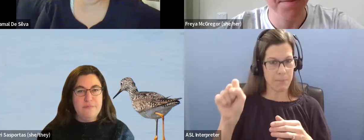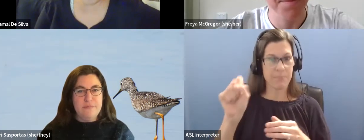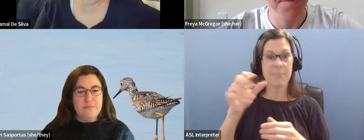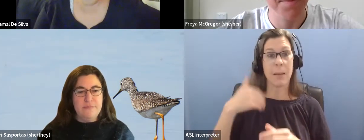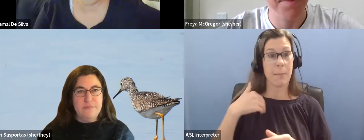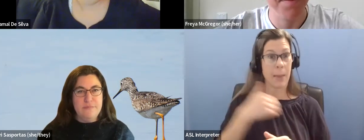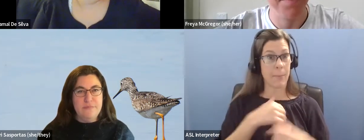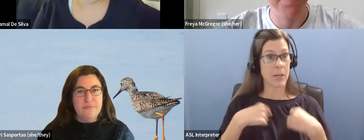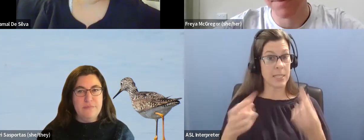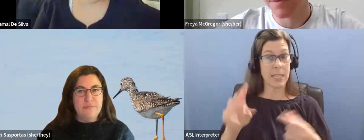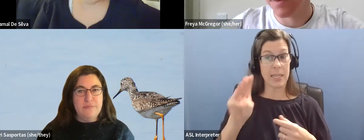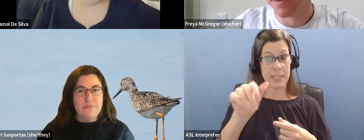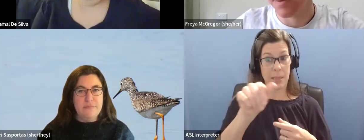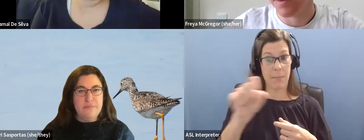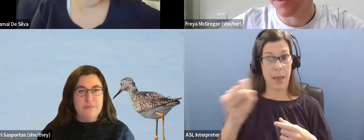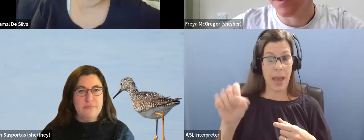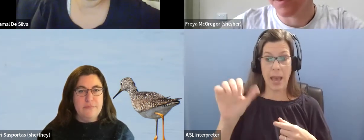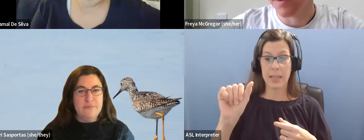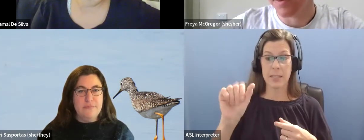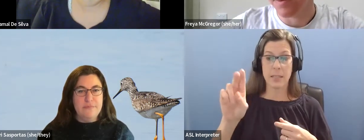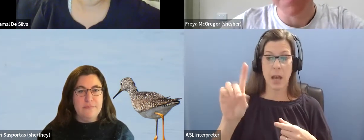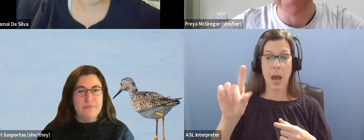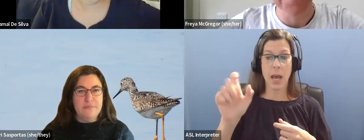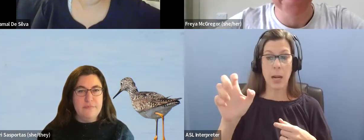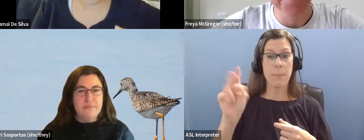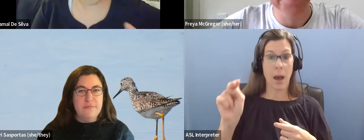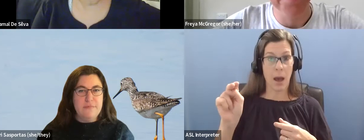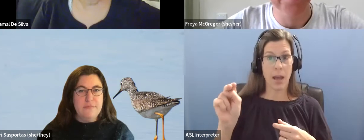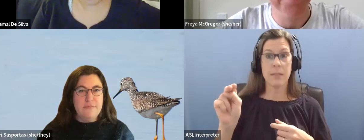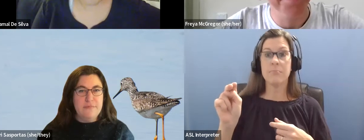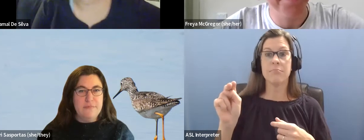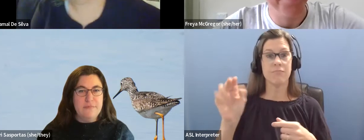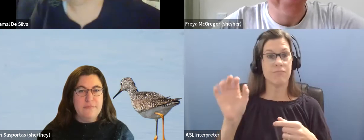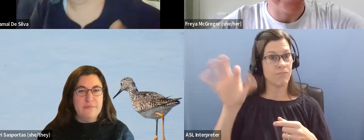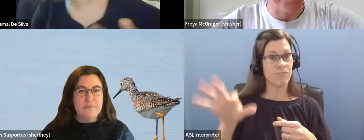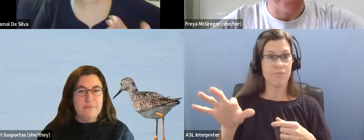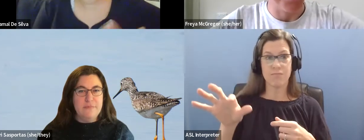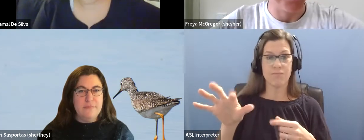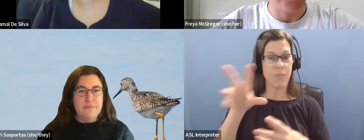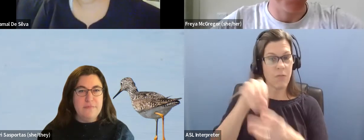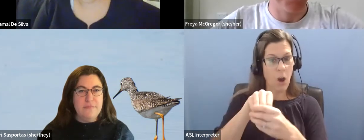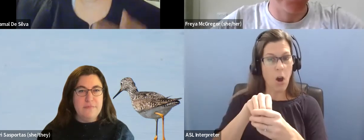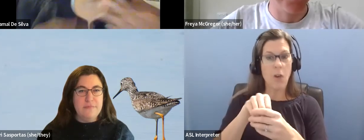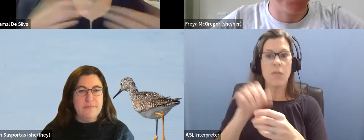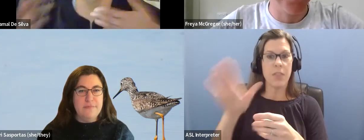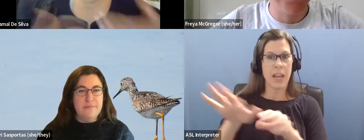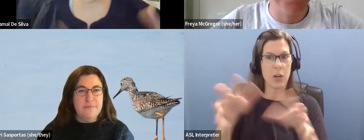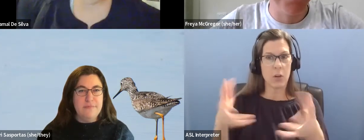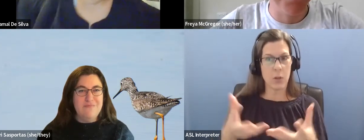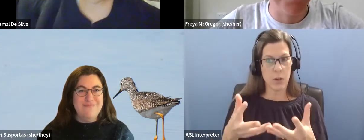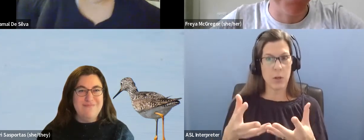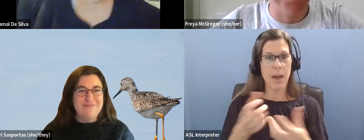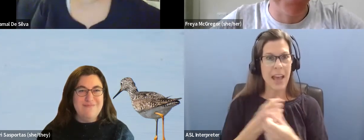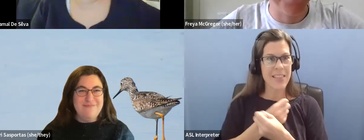2002 and avidly contributes to eBird. Adding to their life list while also furthering citizen science. love the